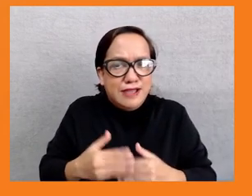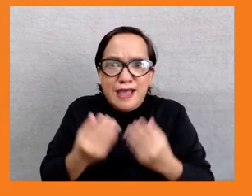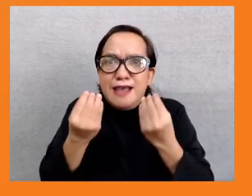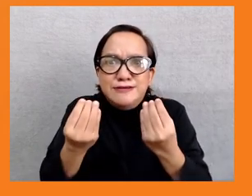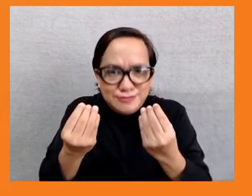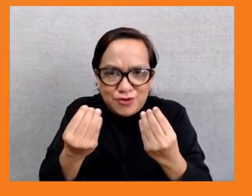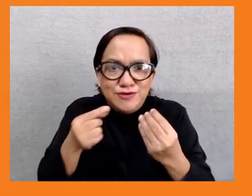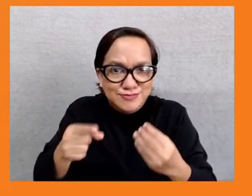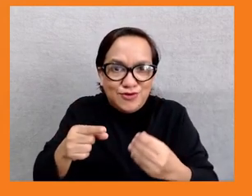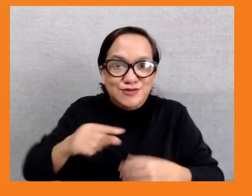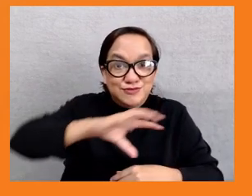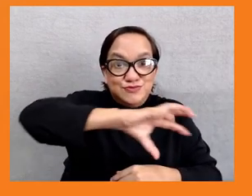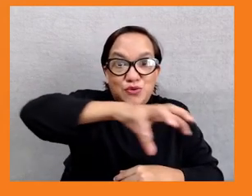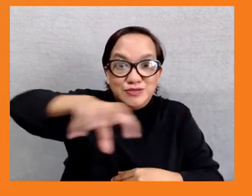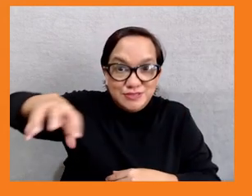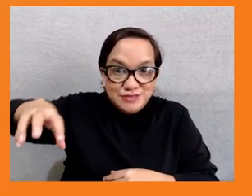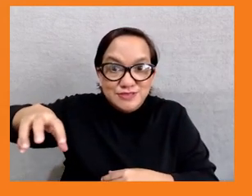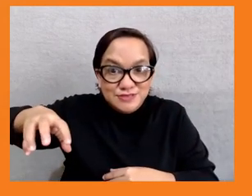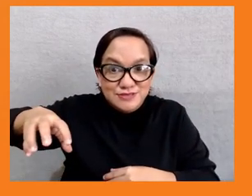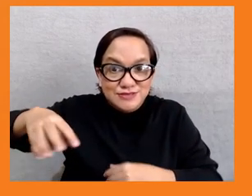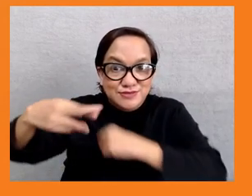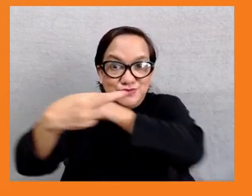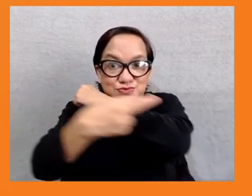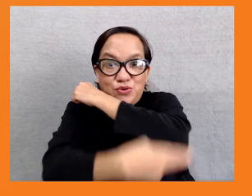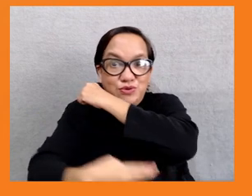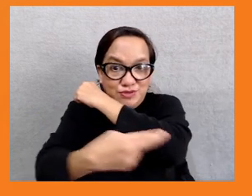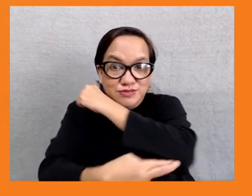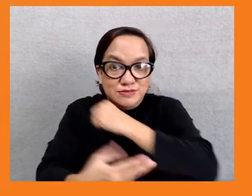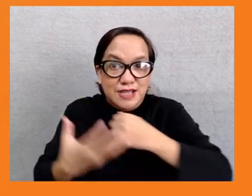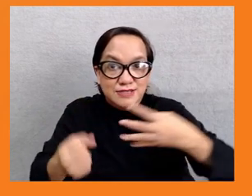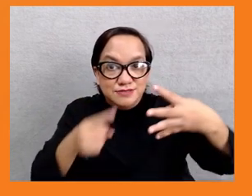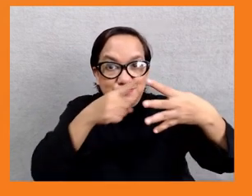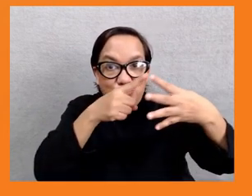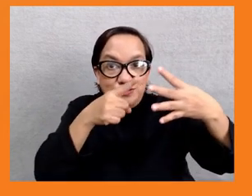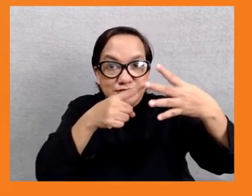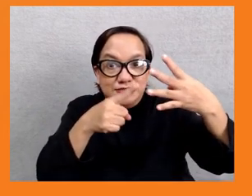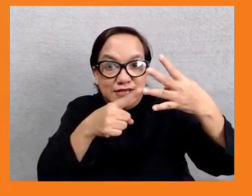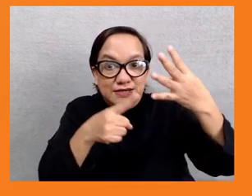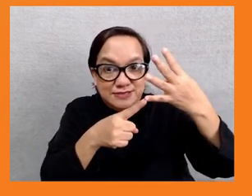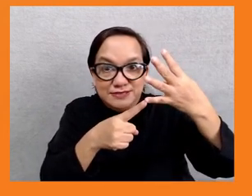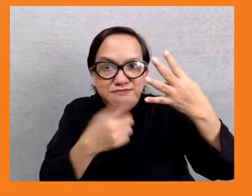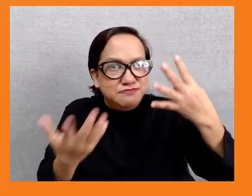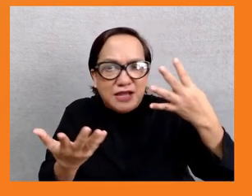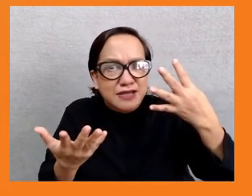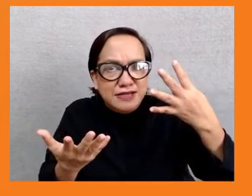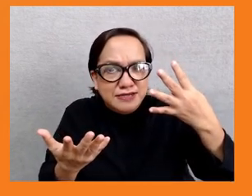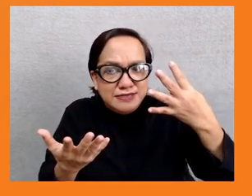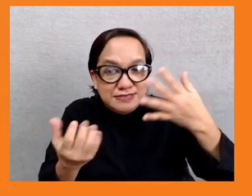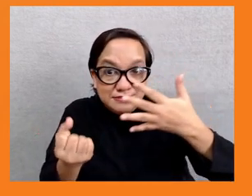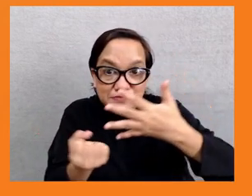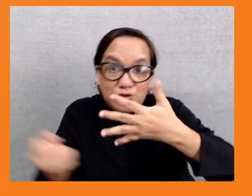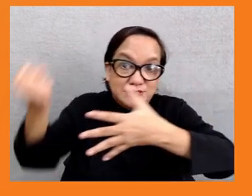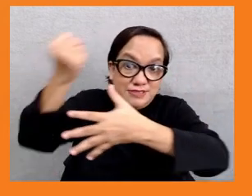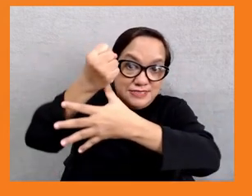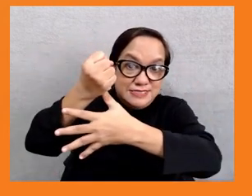comments today, I want to talk about four priorities for reducing post-pandemic inequality. First is